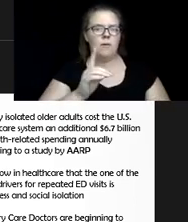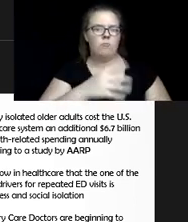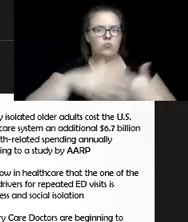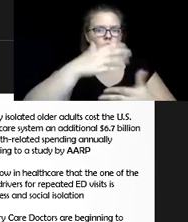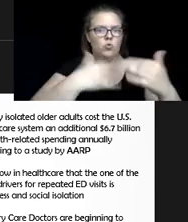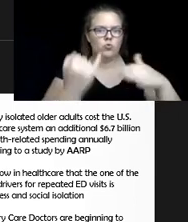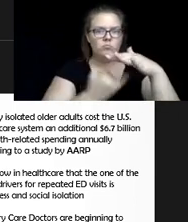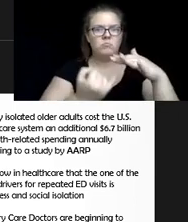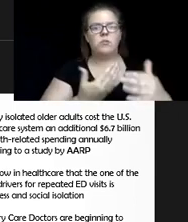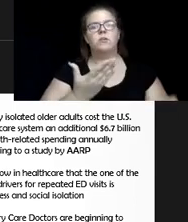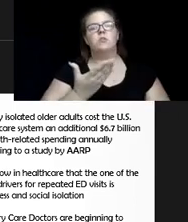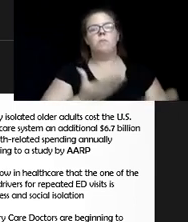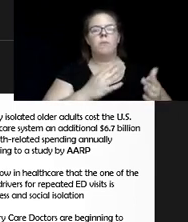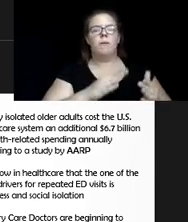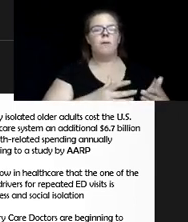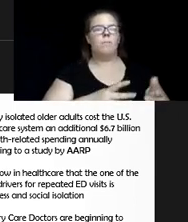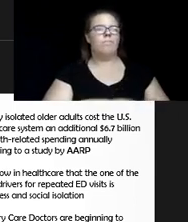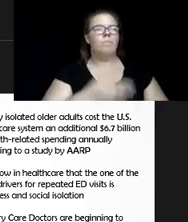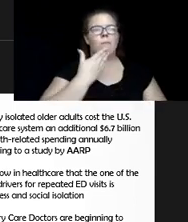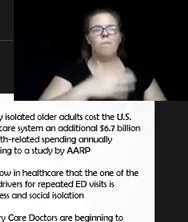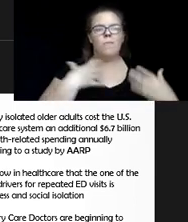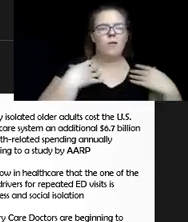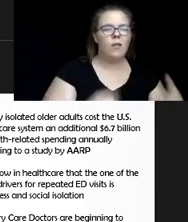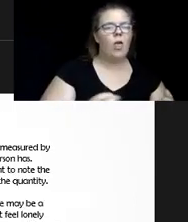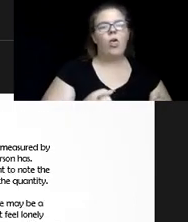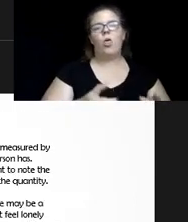one or poor health and, again, lack of transportation.